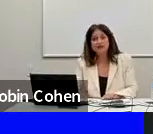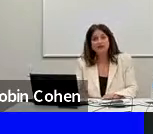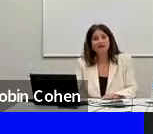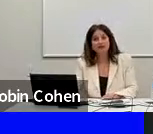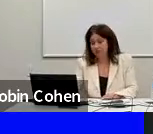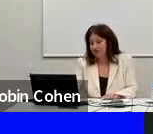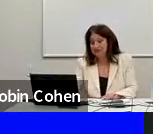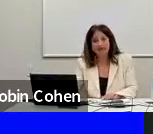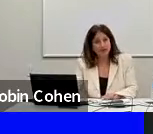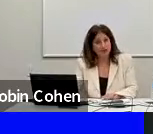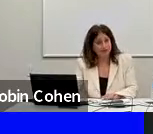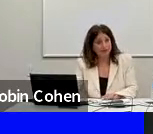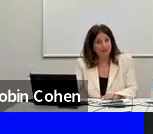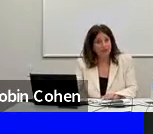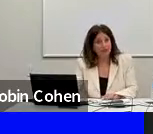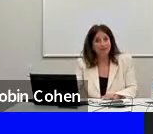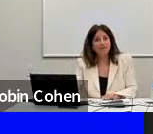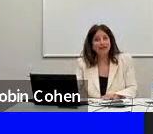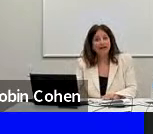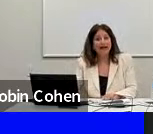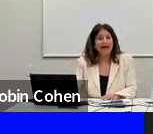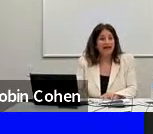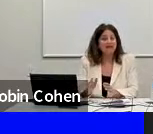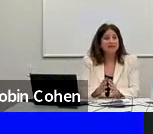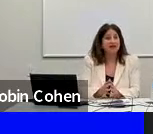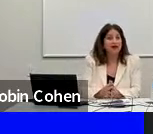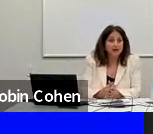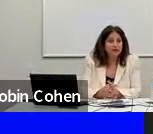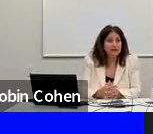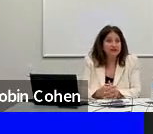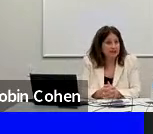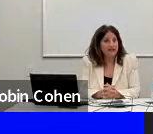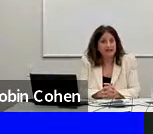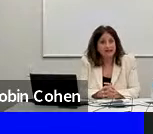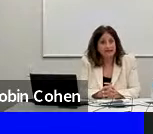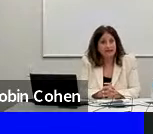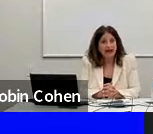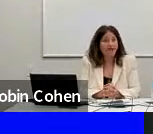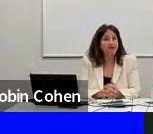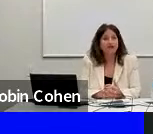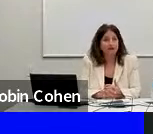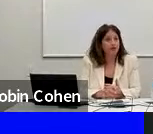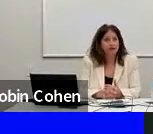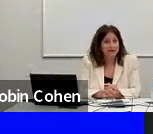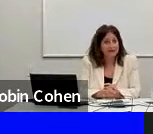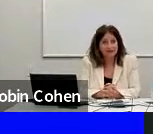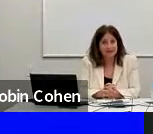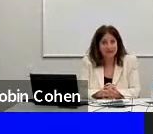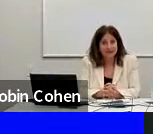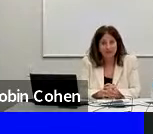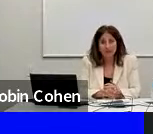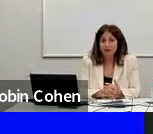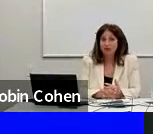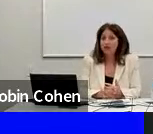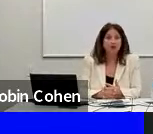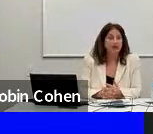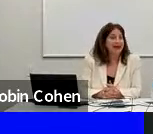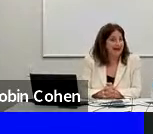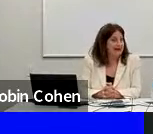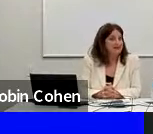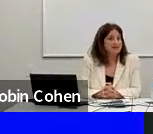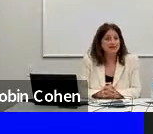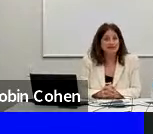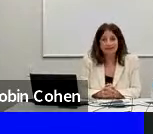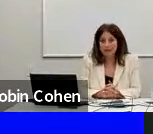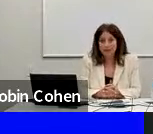lowest representation. And other studies have confirmed this. Whether you